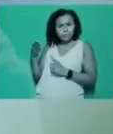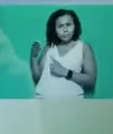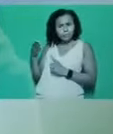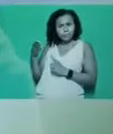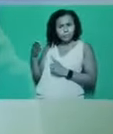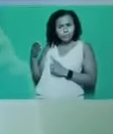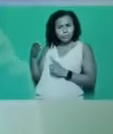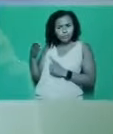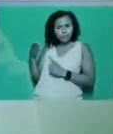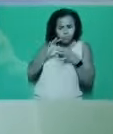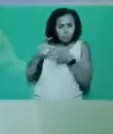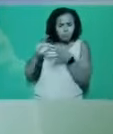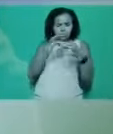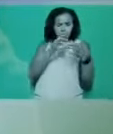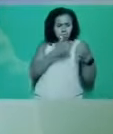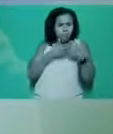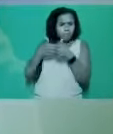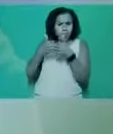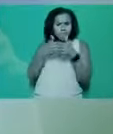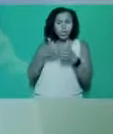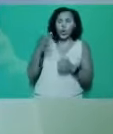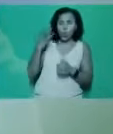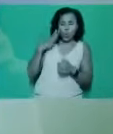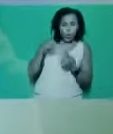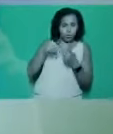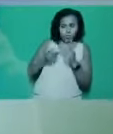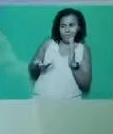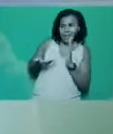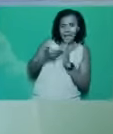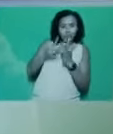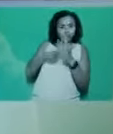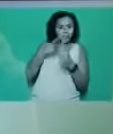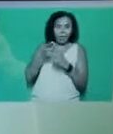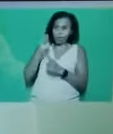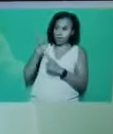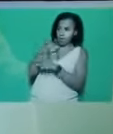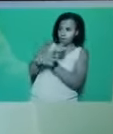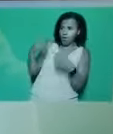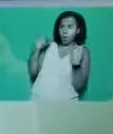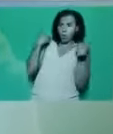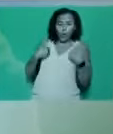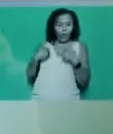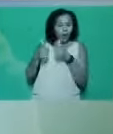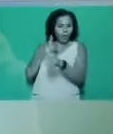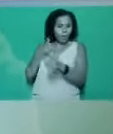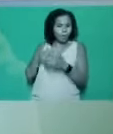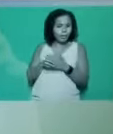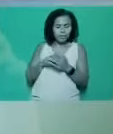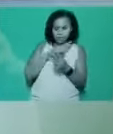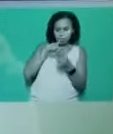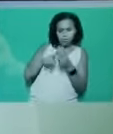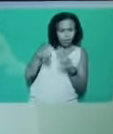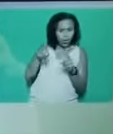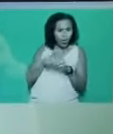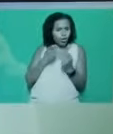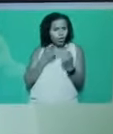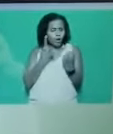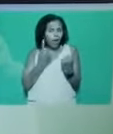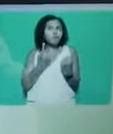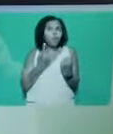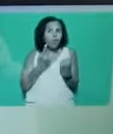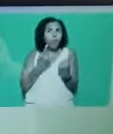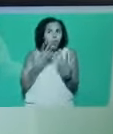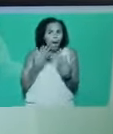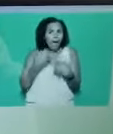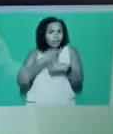who can work from home and those who have to go to work in their workplaces. The stresses, strains and health and safety issues for both home workers and those in